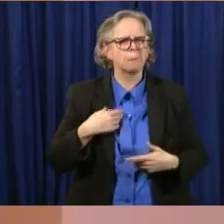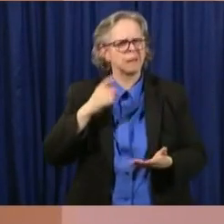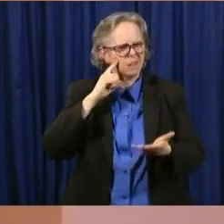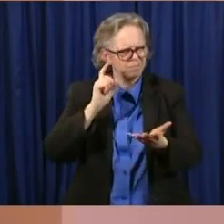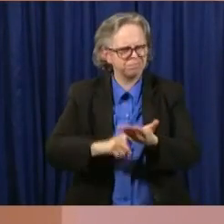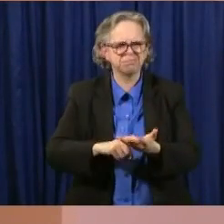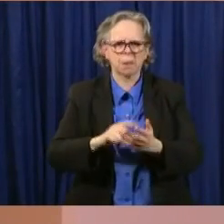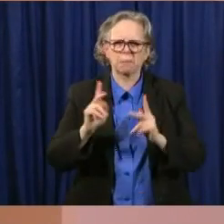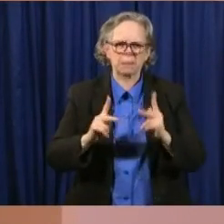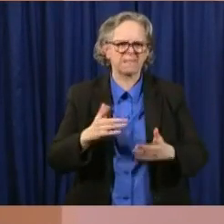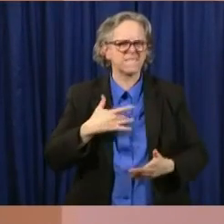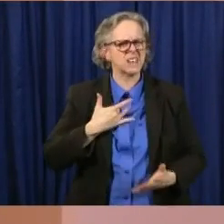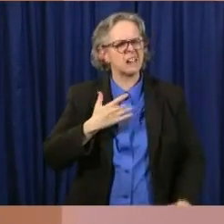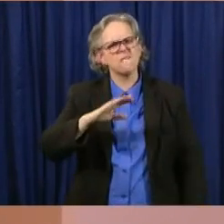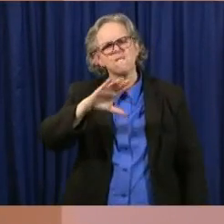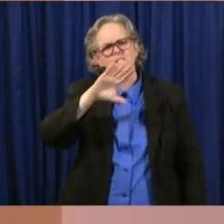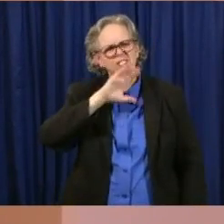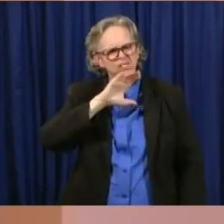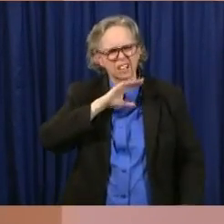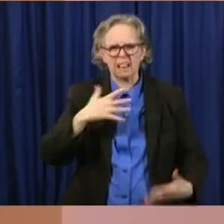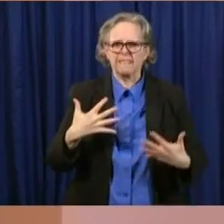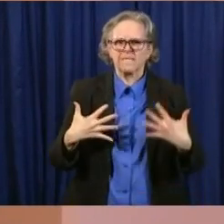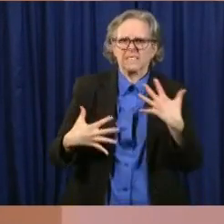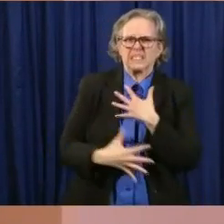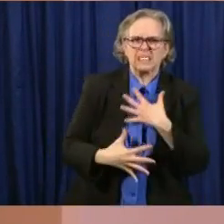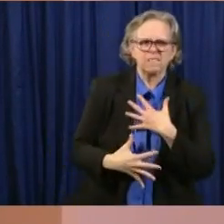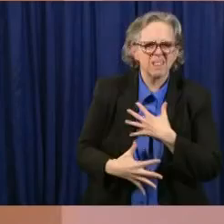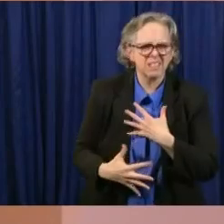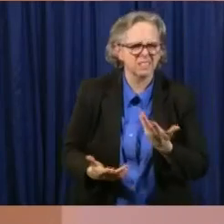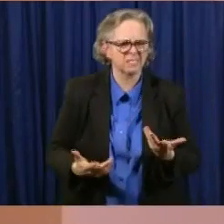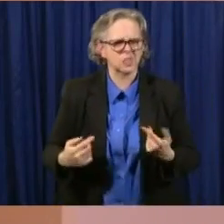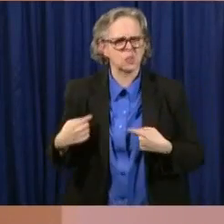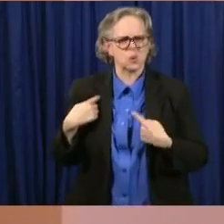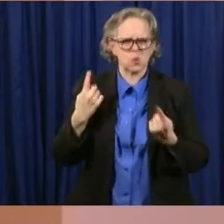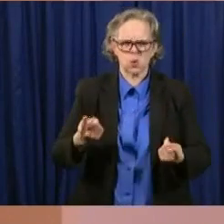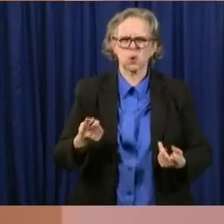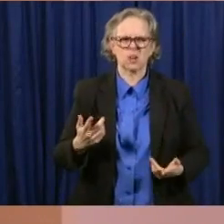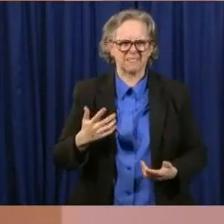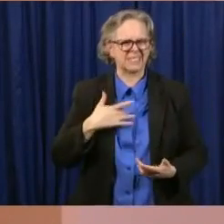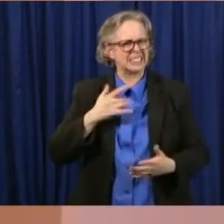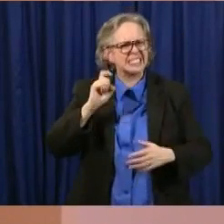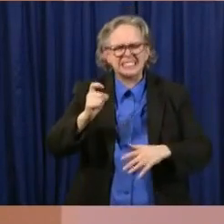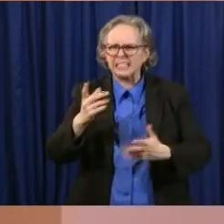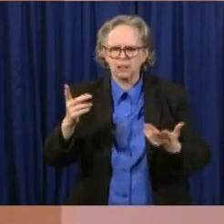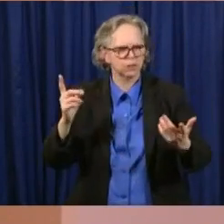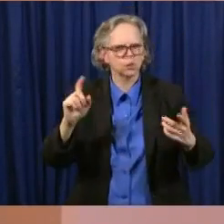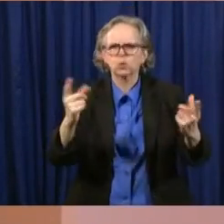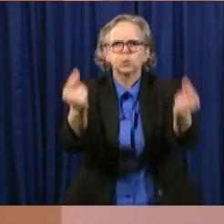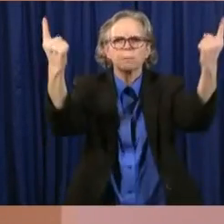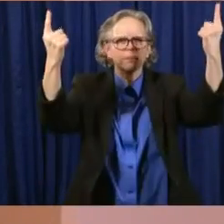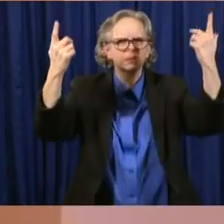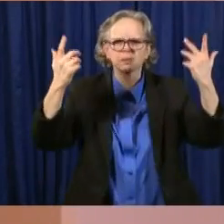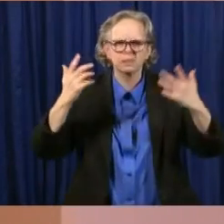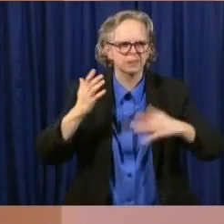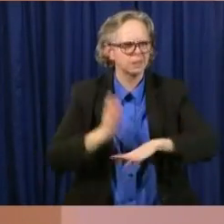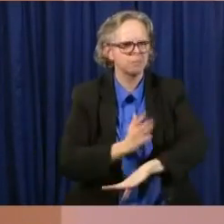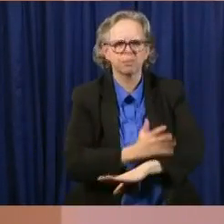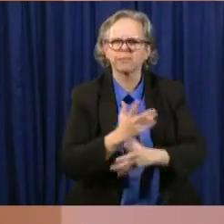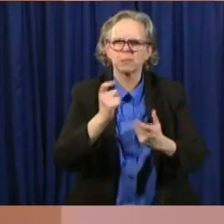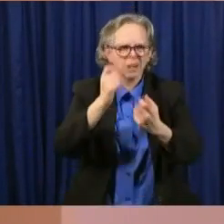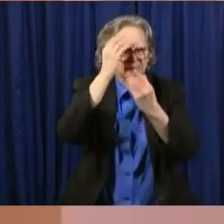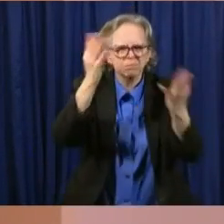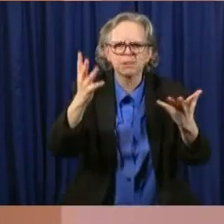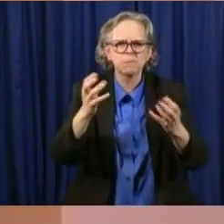and one of the things I have felt that we need to do a better job of is getting more answers out there. So I spent the last,